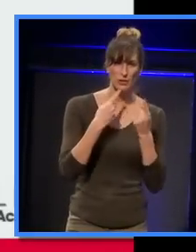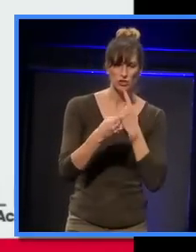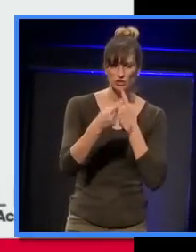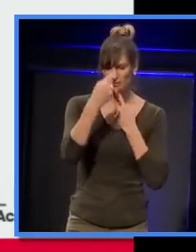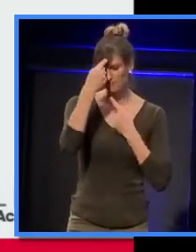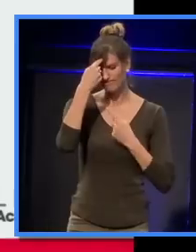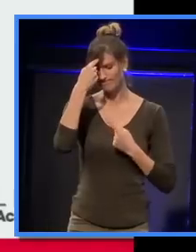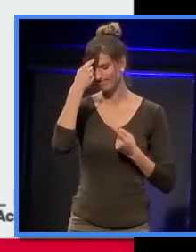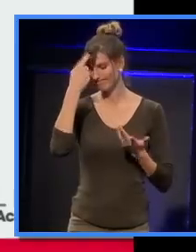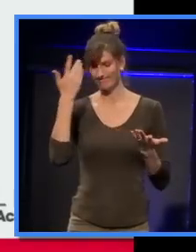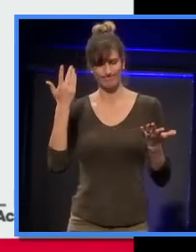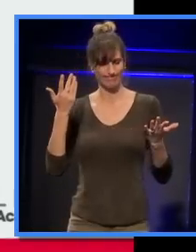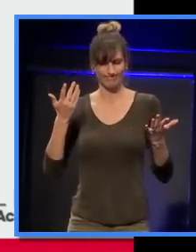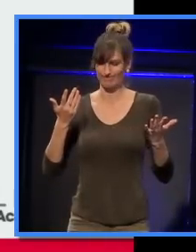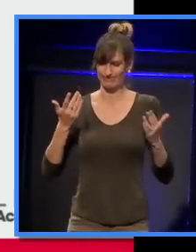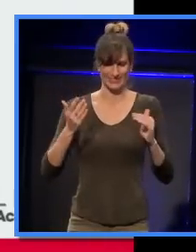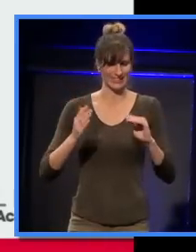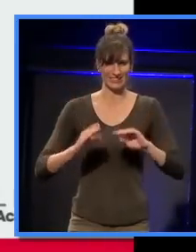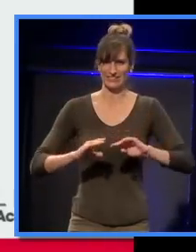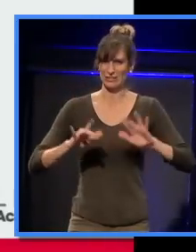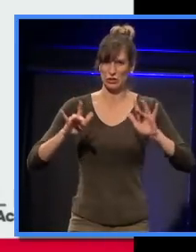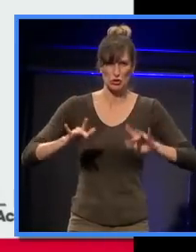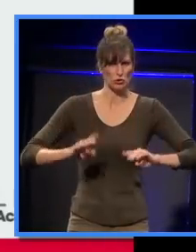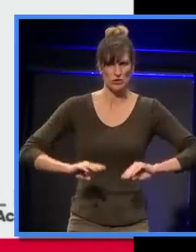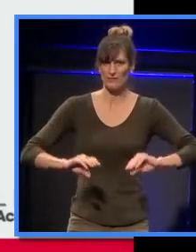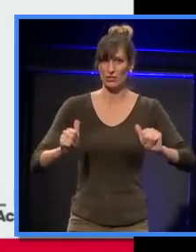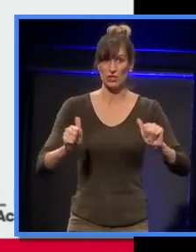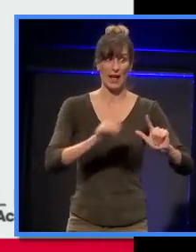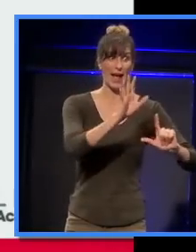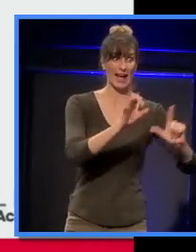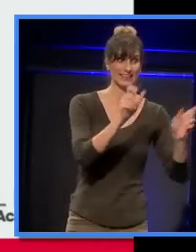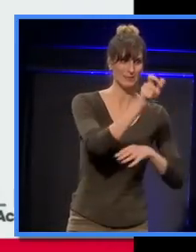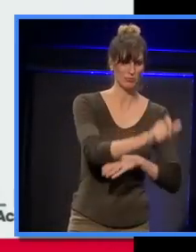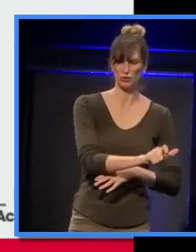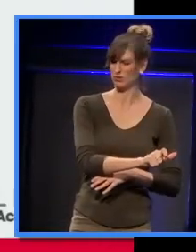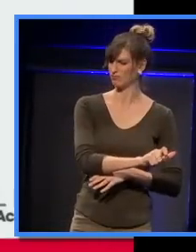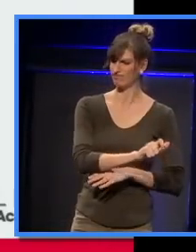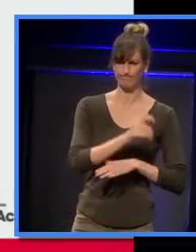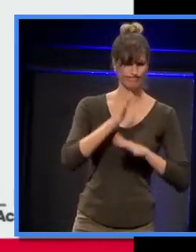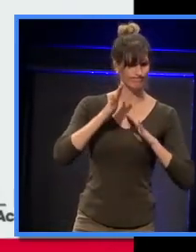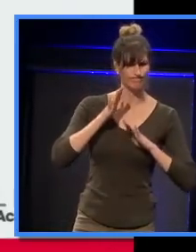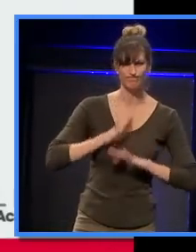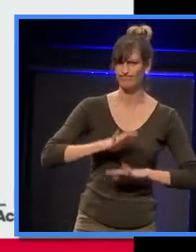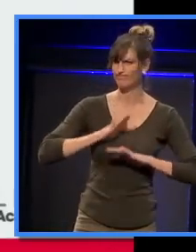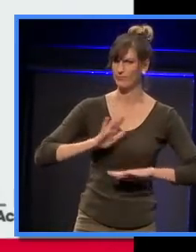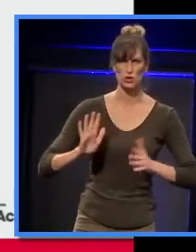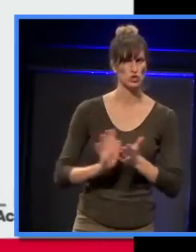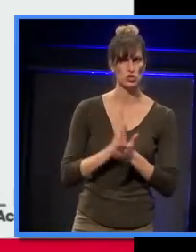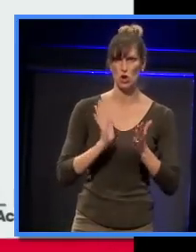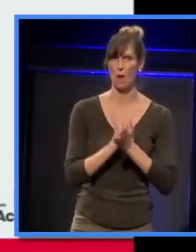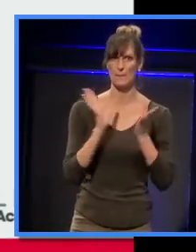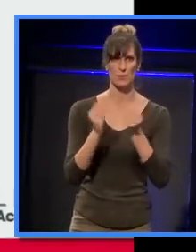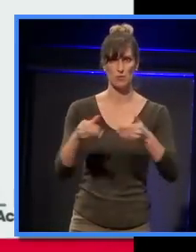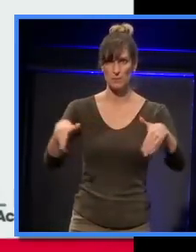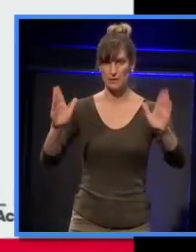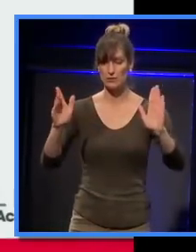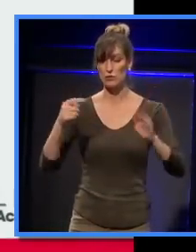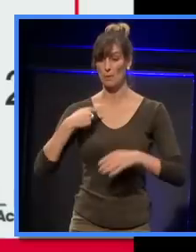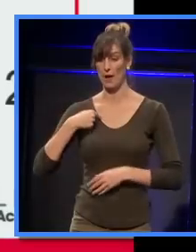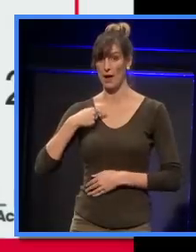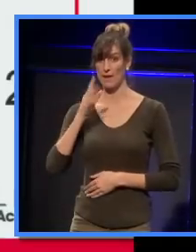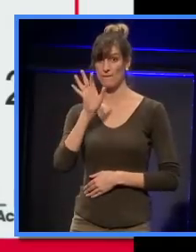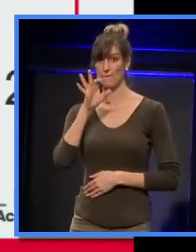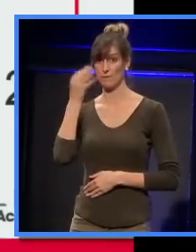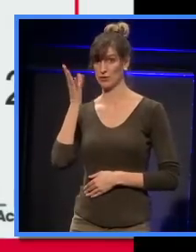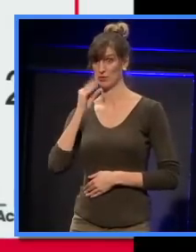anywhere near complete. The architect was extremely unhappy at the state of the building. So, I sent my French-speaking colleague over, and he